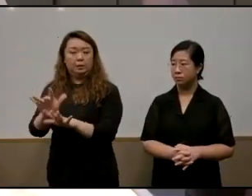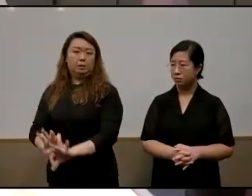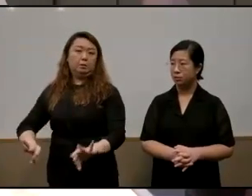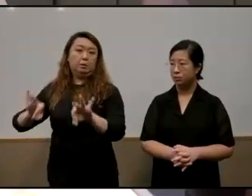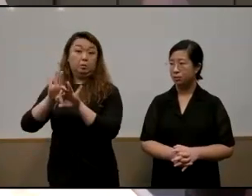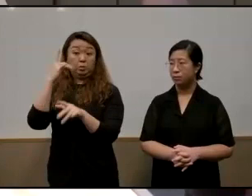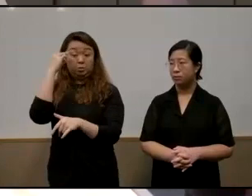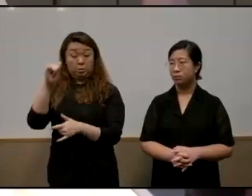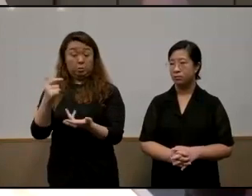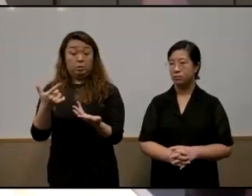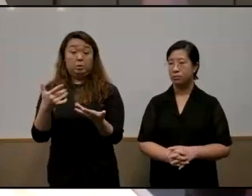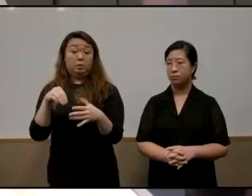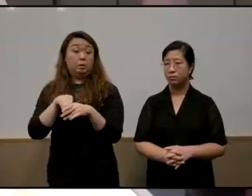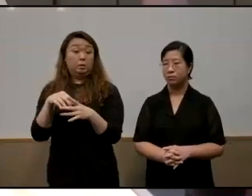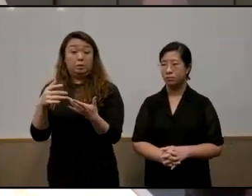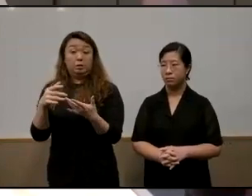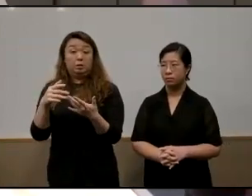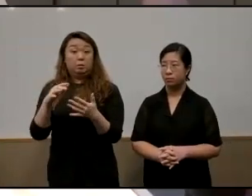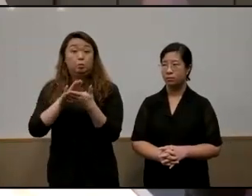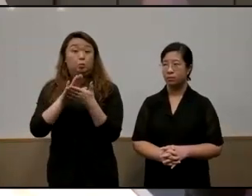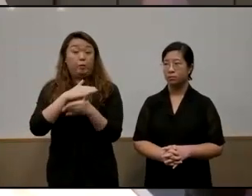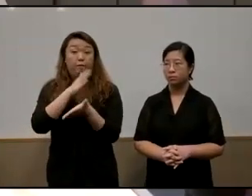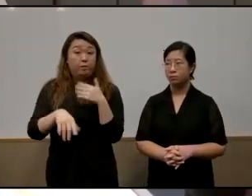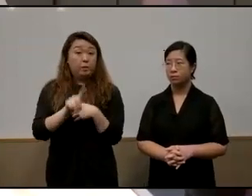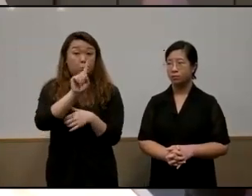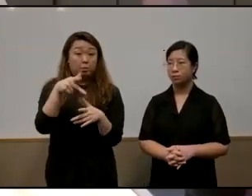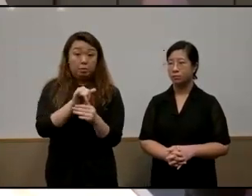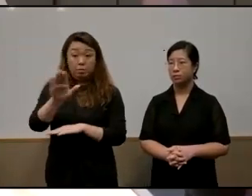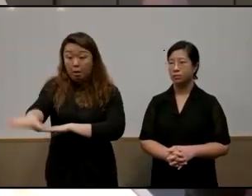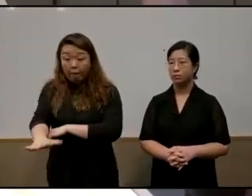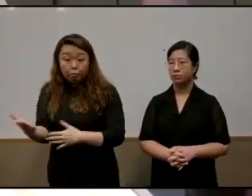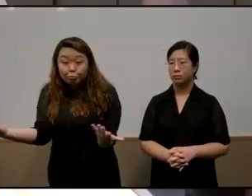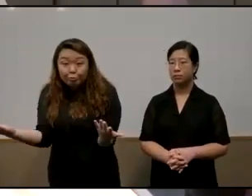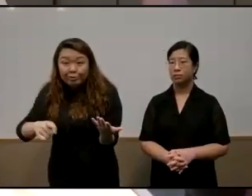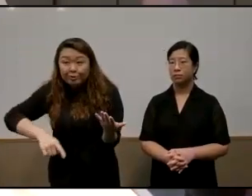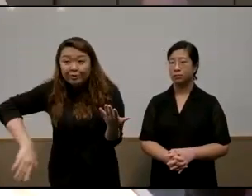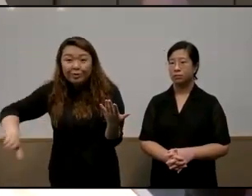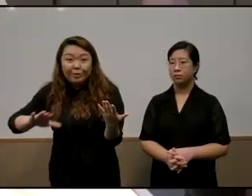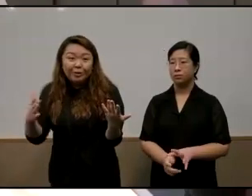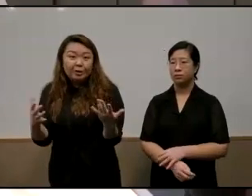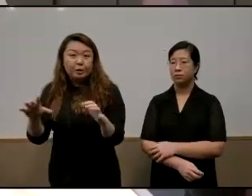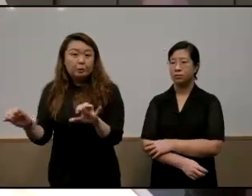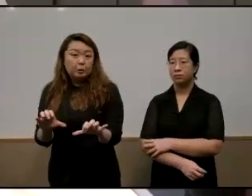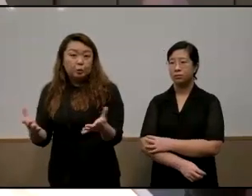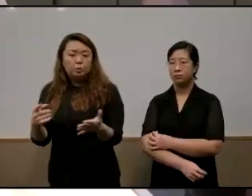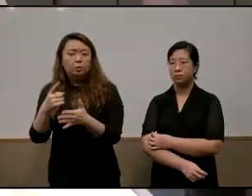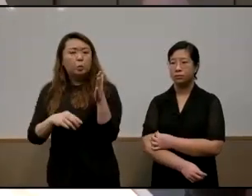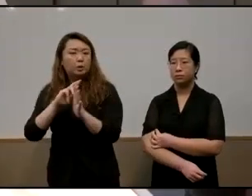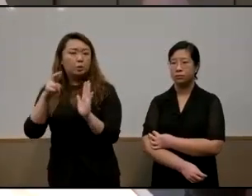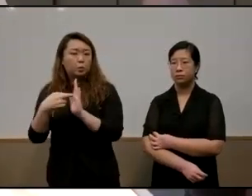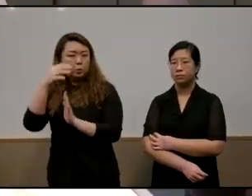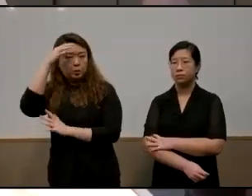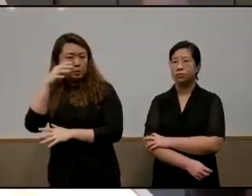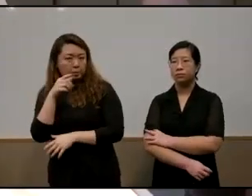school primary school for example ends at one there's a full day after that almost uh to be done so what is the role of a